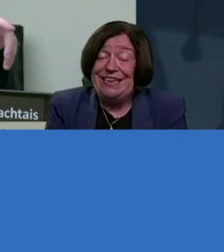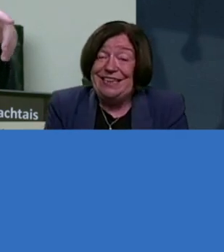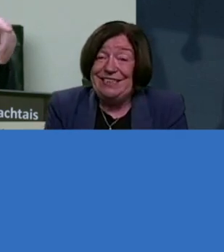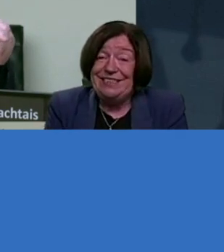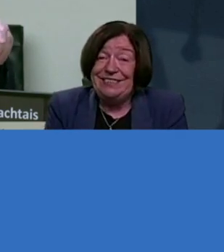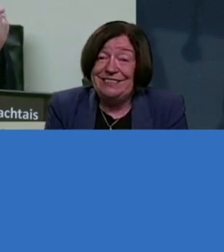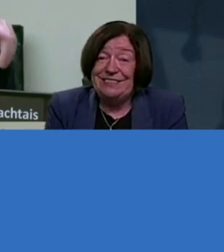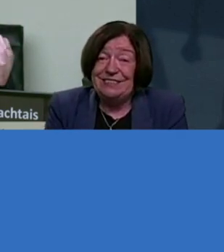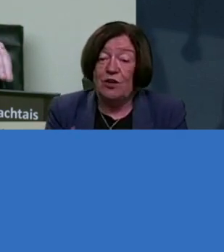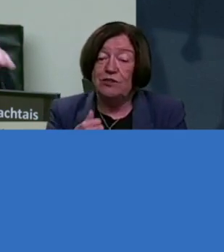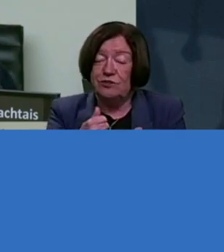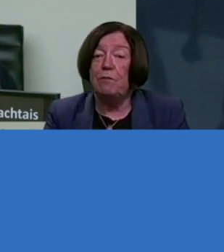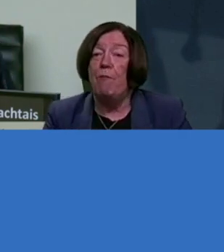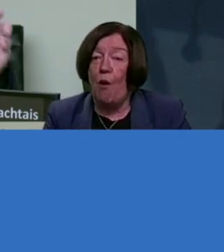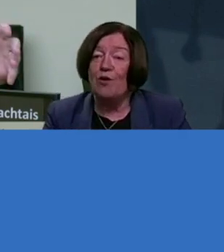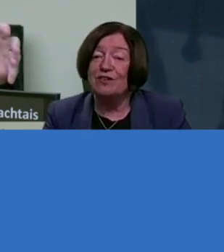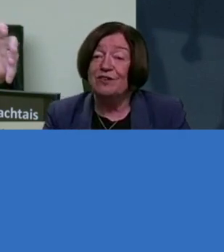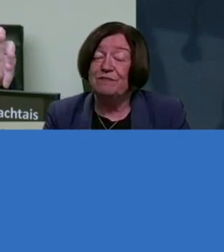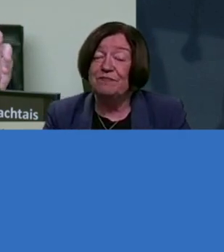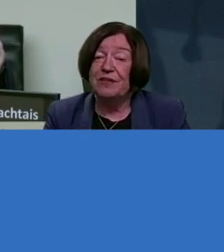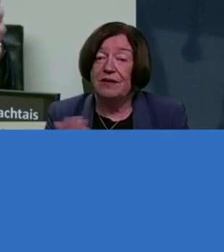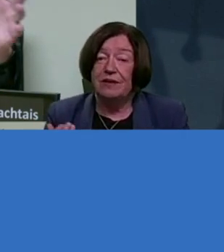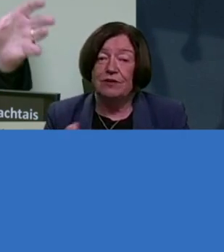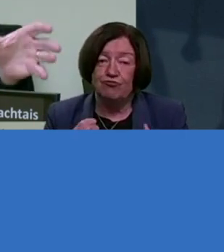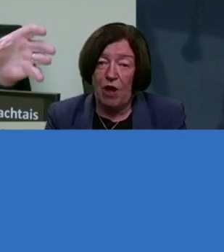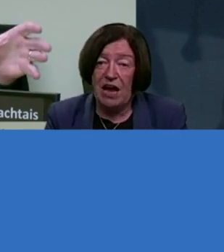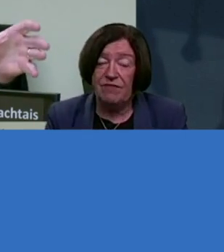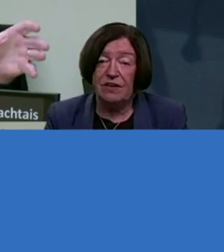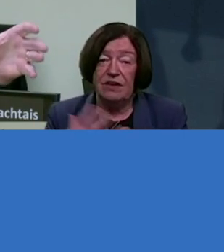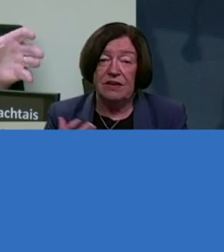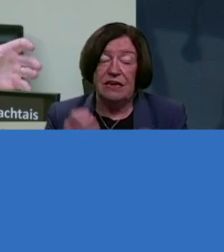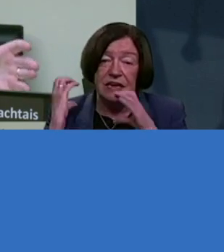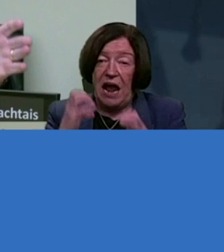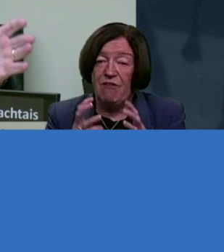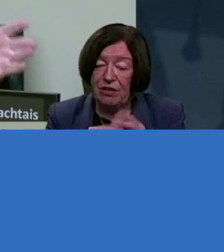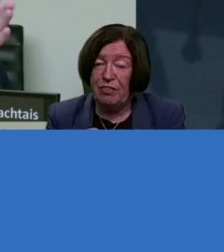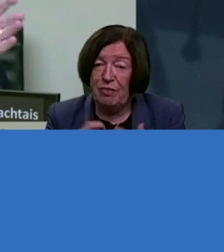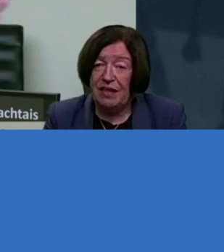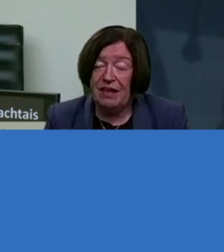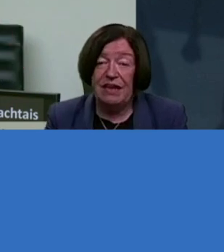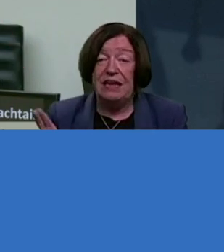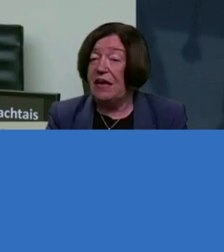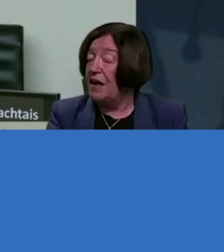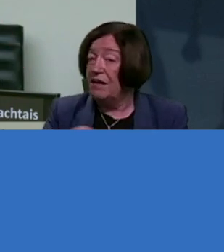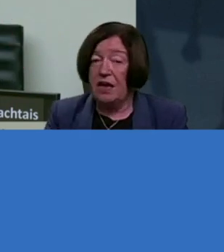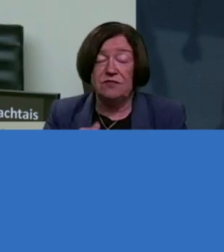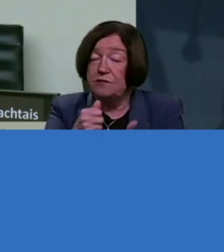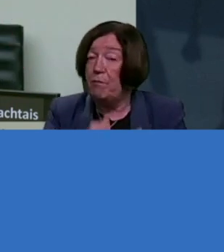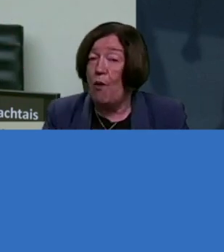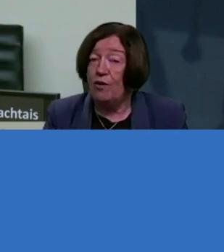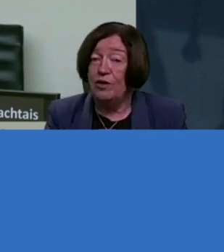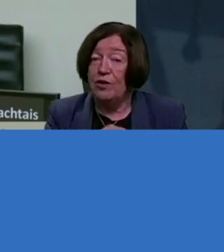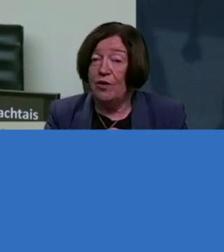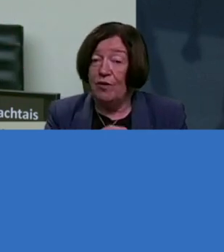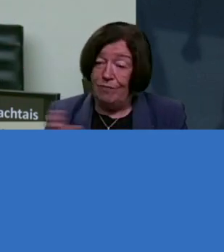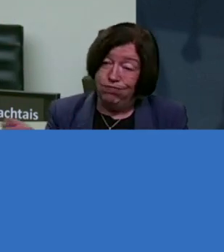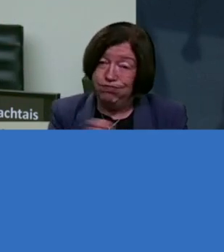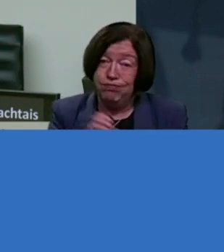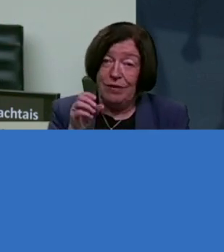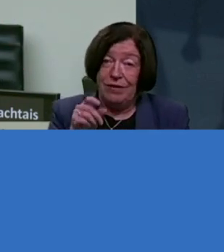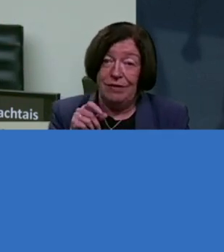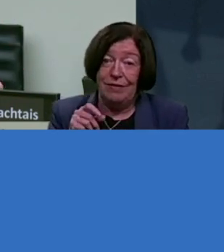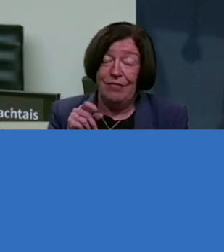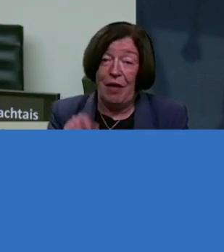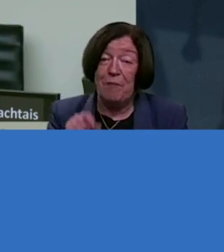support regarding driving, regarding carrying equipment and he cannot get any support to hire that person.